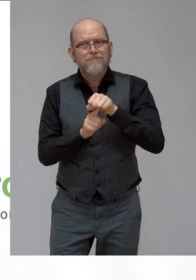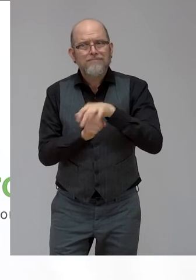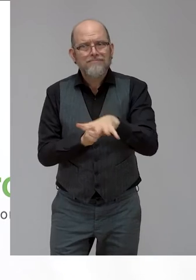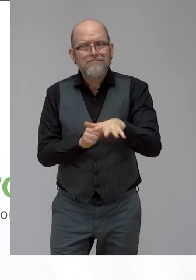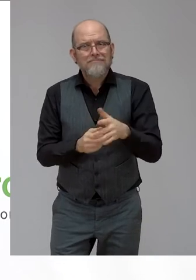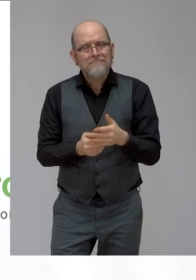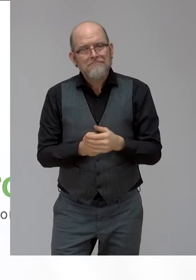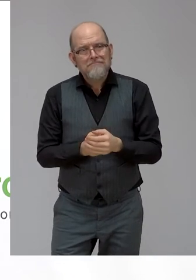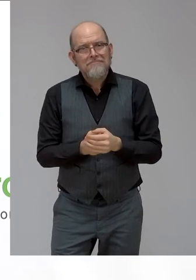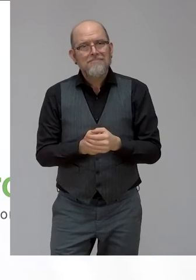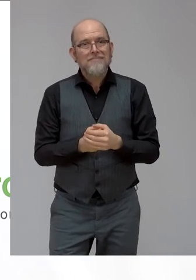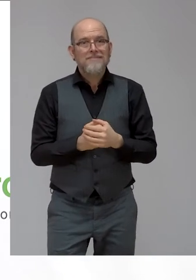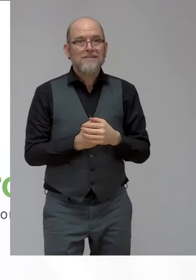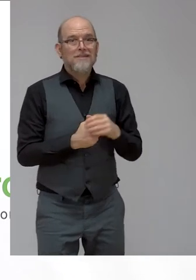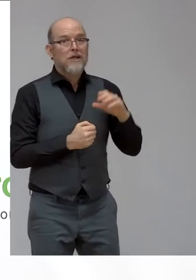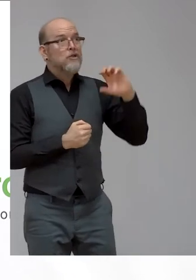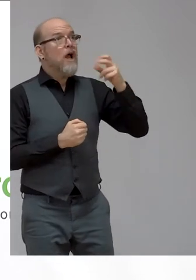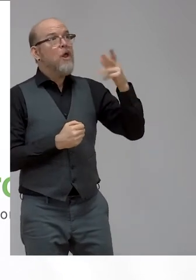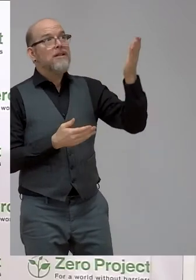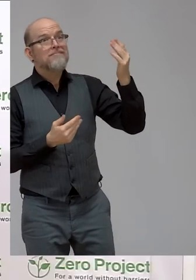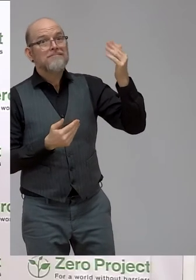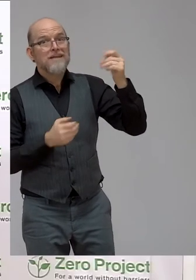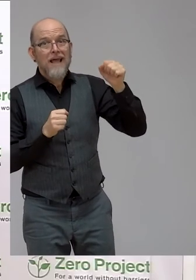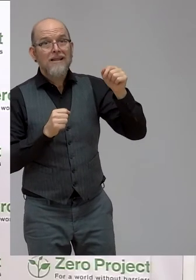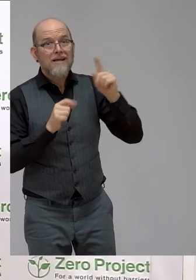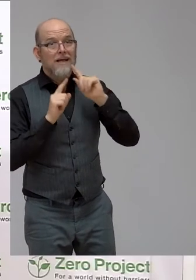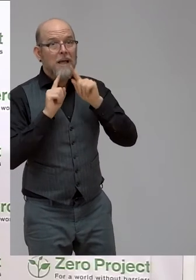Charlotte, do you want to come in here? Or shall I continue?